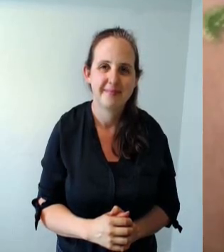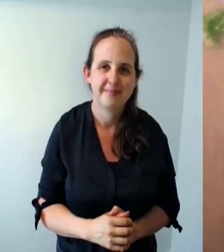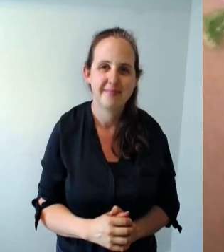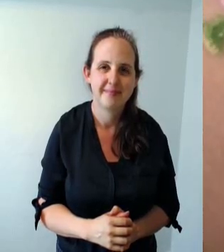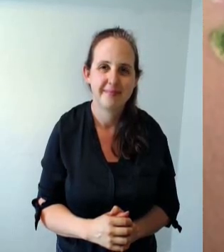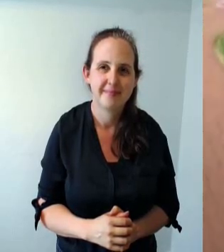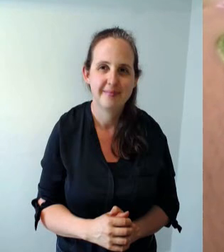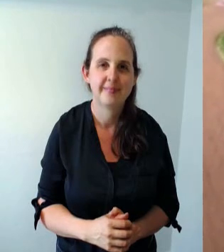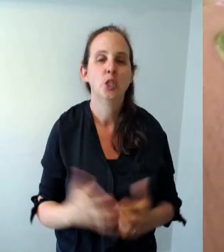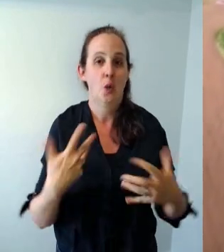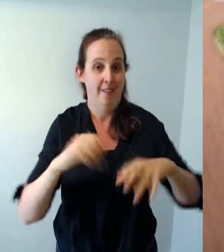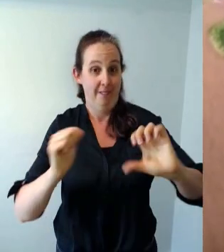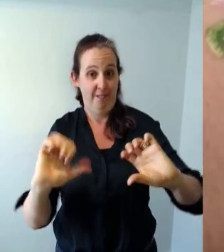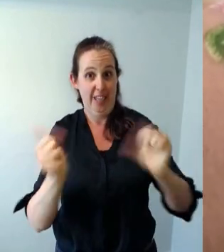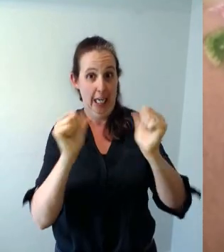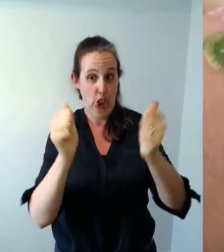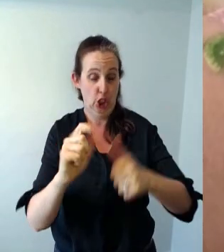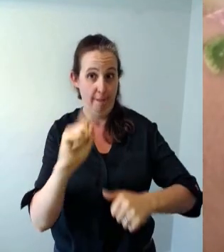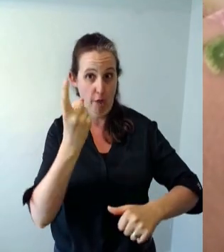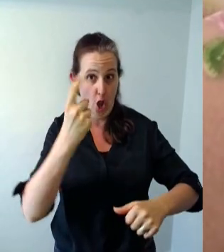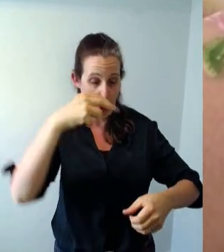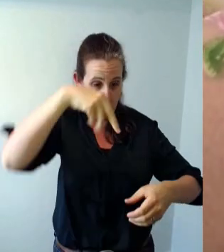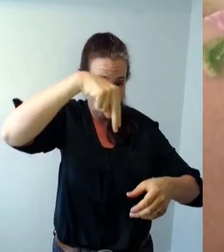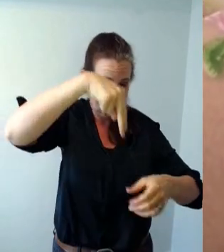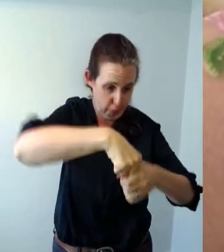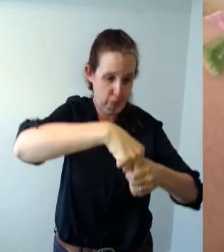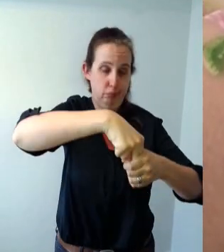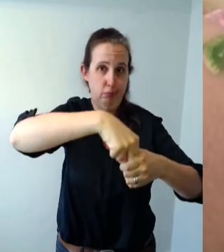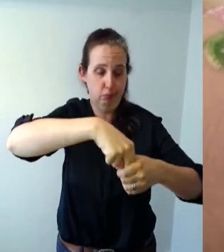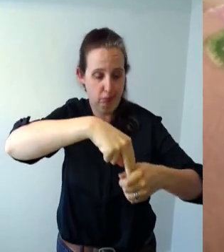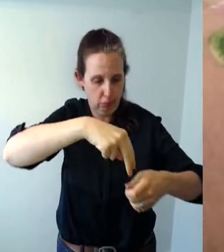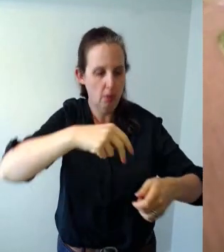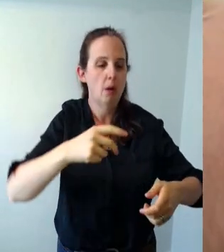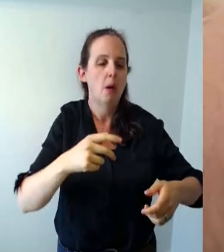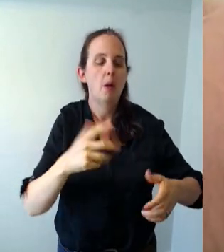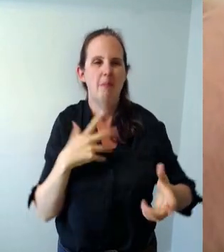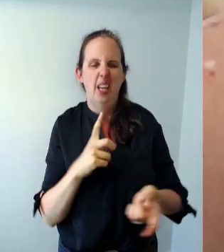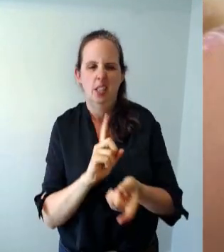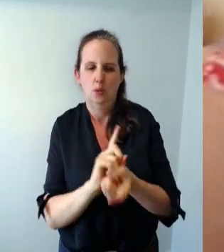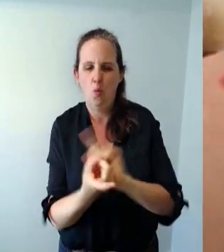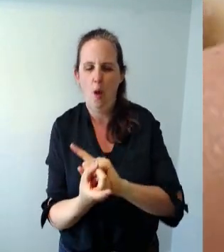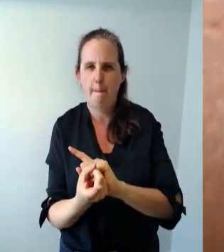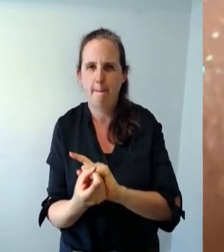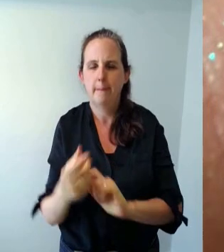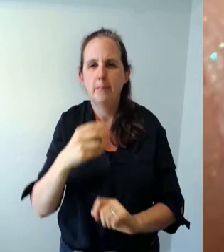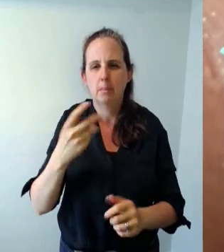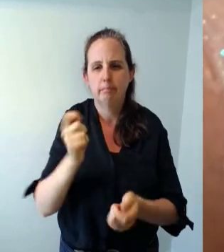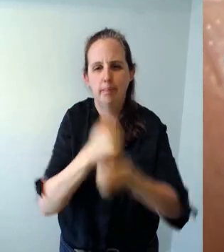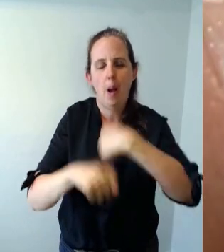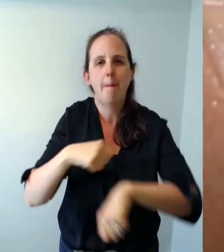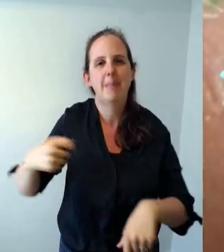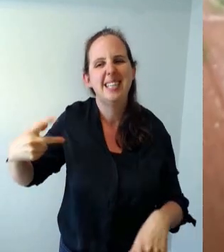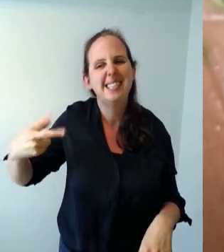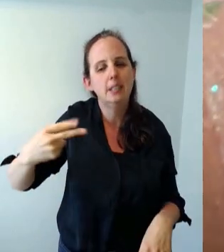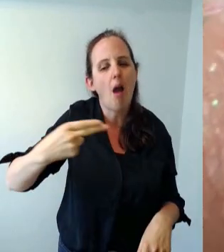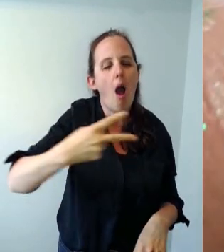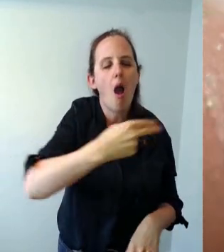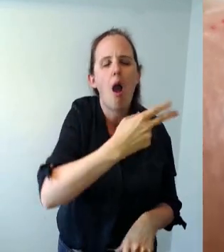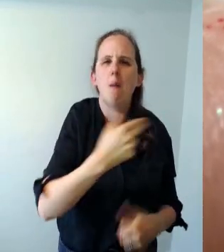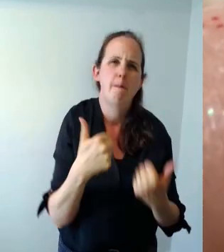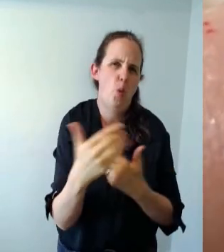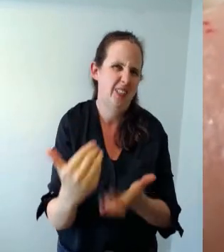after i've made the first incision um i like to swap and use my much safer scissors